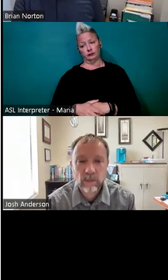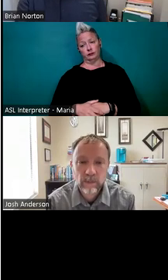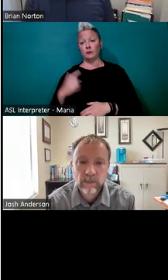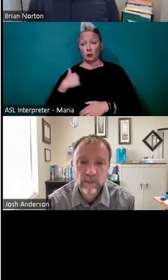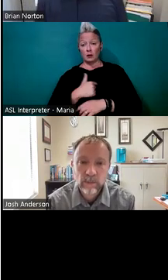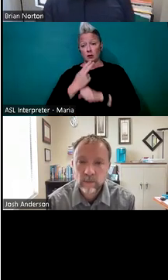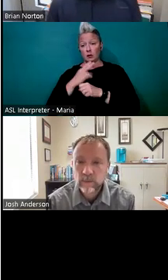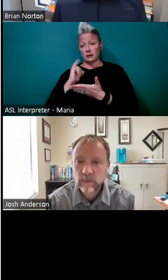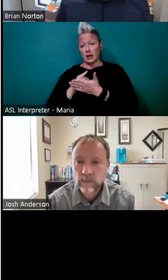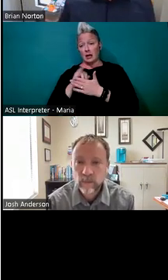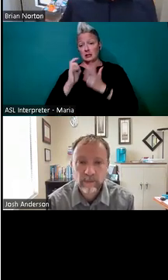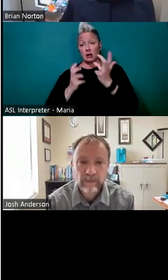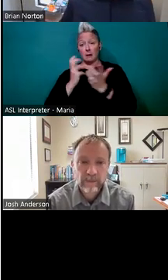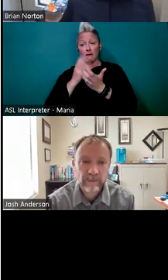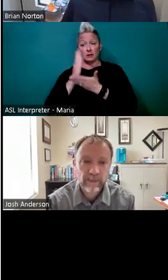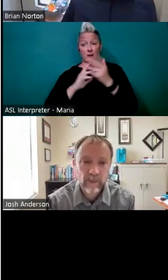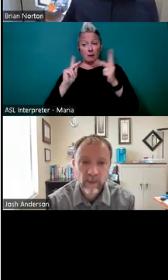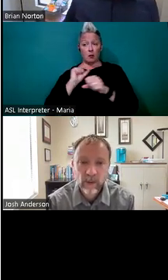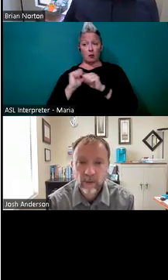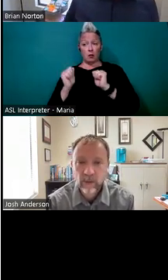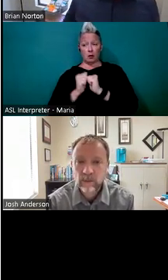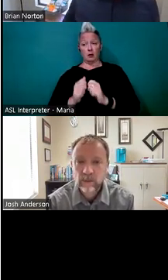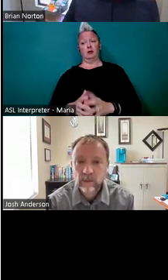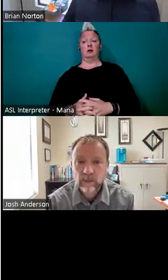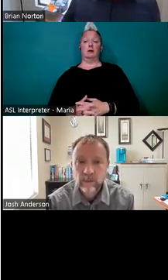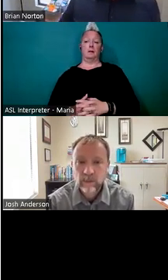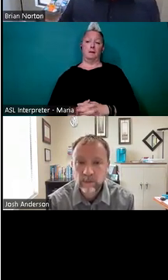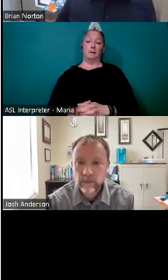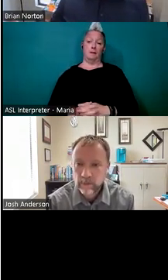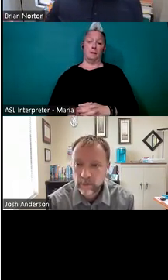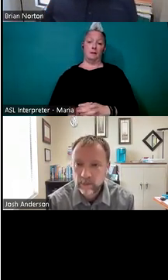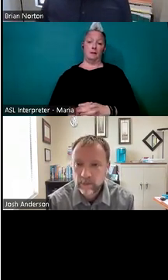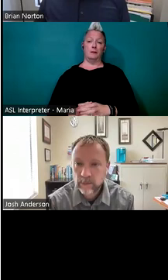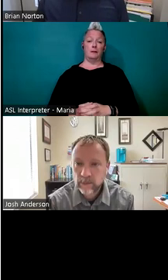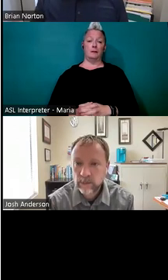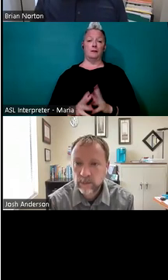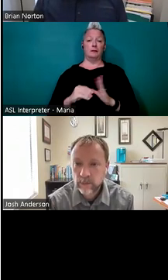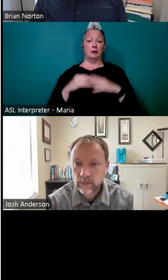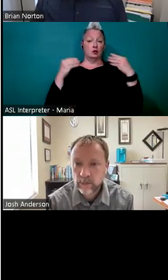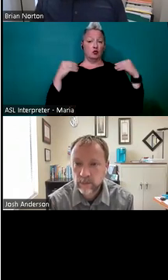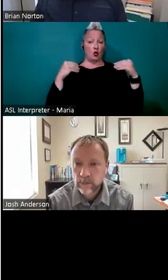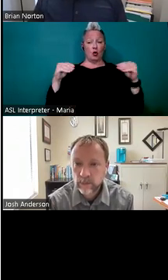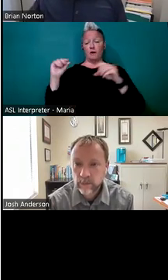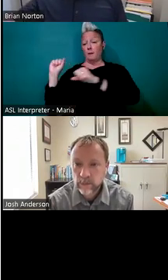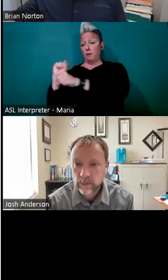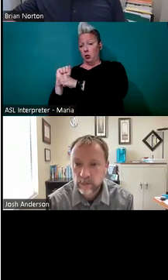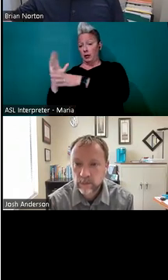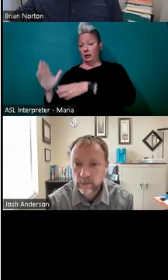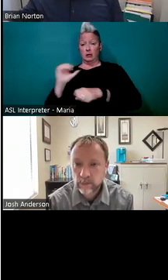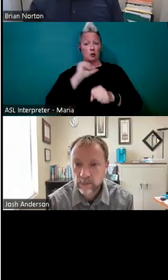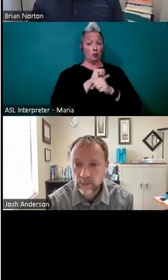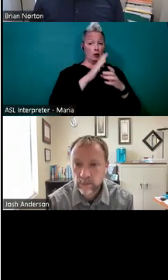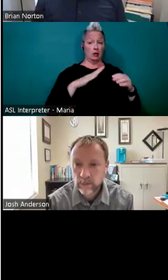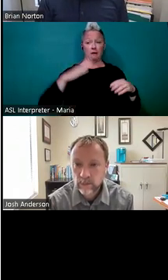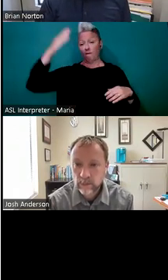as accommodations for some folks that we work with. Certainly in the store, as you're trying to communicate from employee to employee, if someone's at the front of the